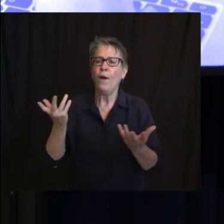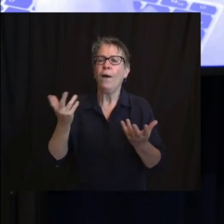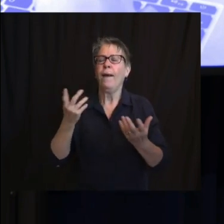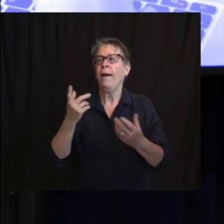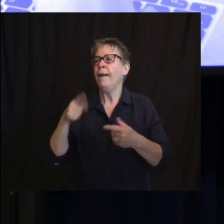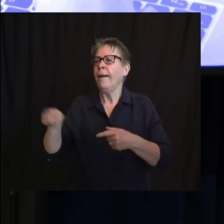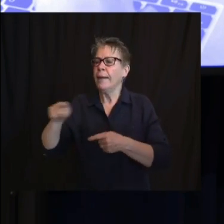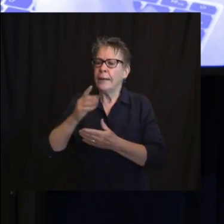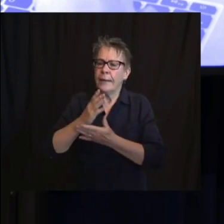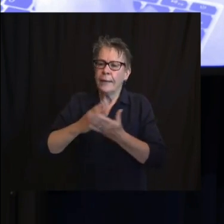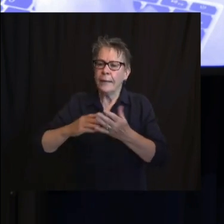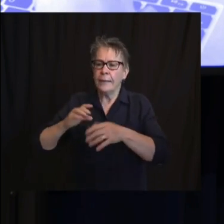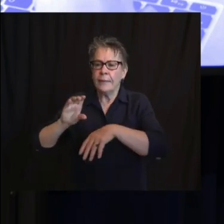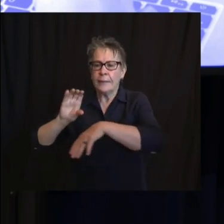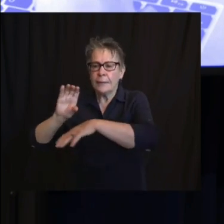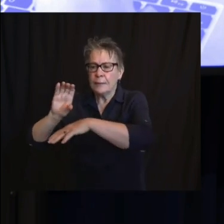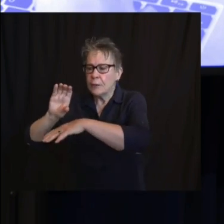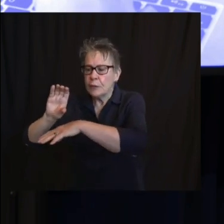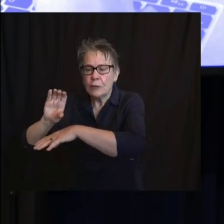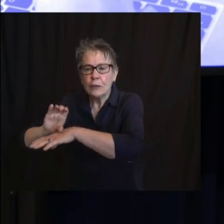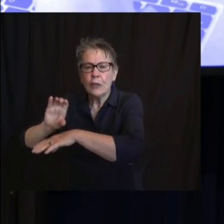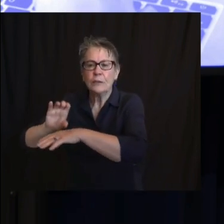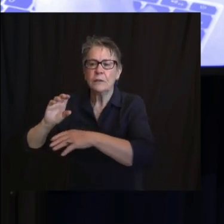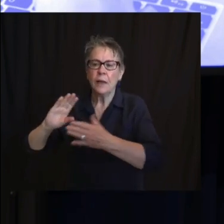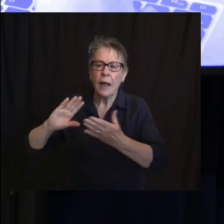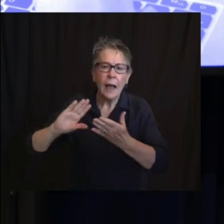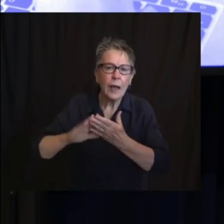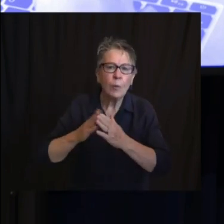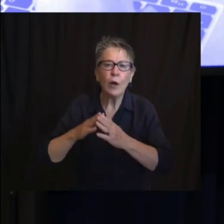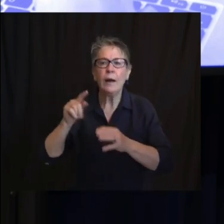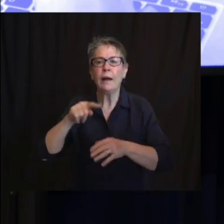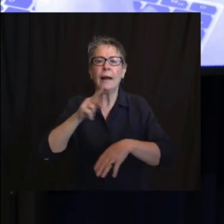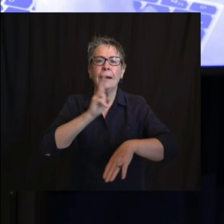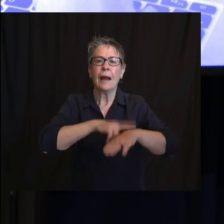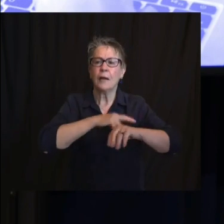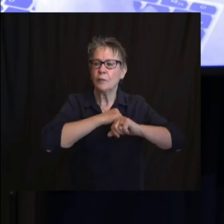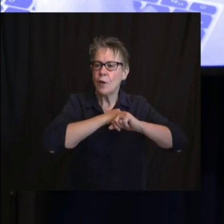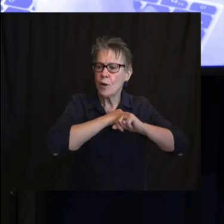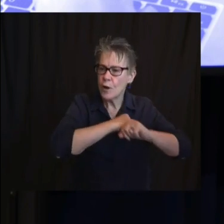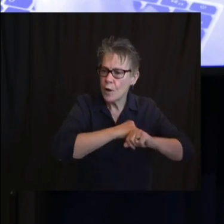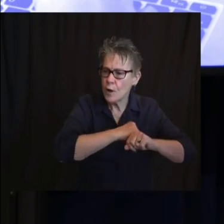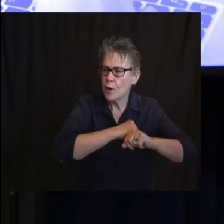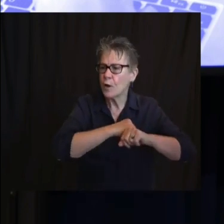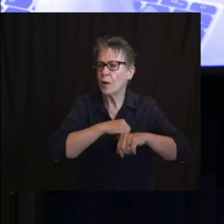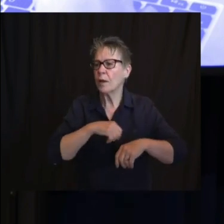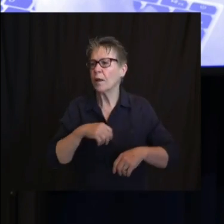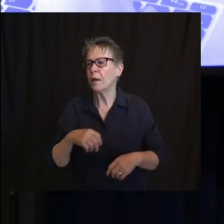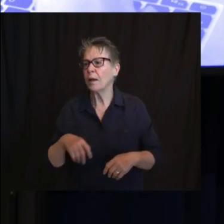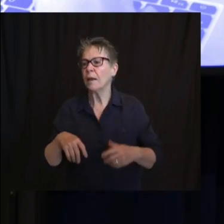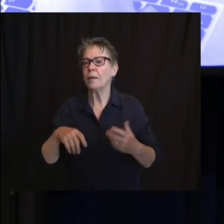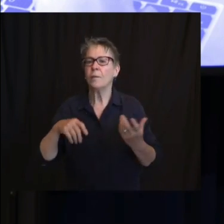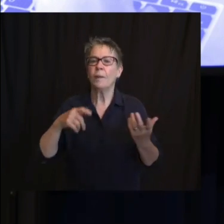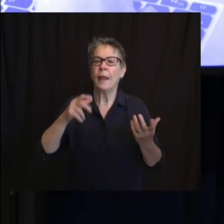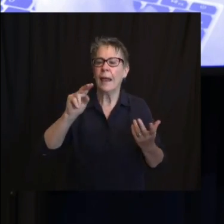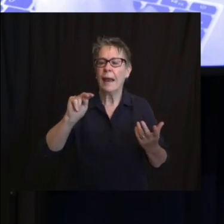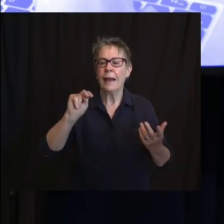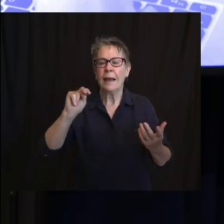National Action Network representatives, NAACP, law enforcement, of course.